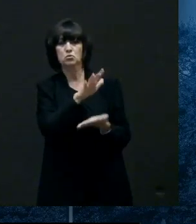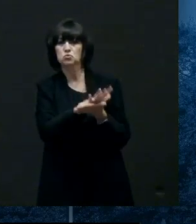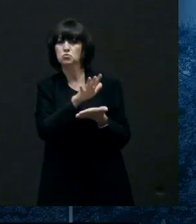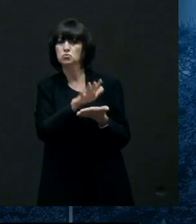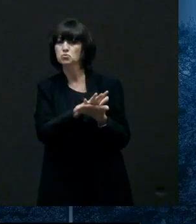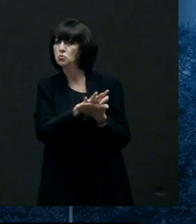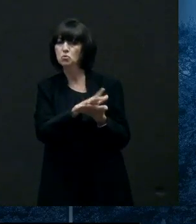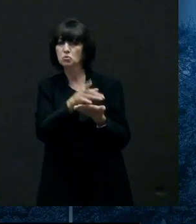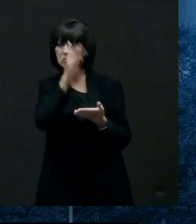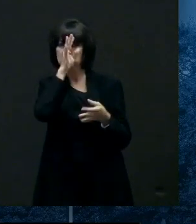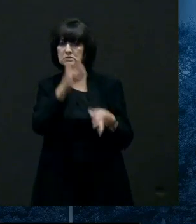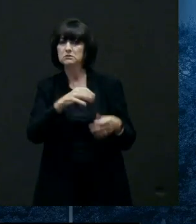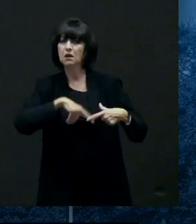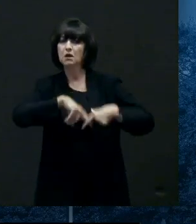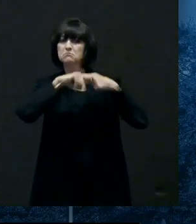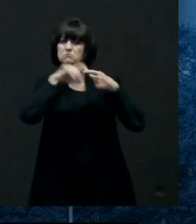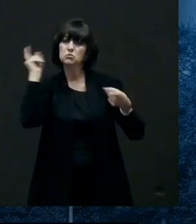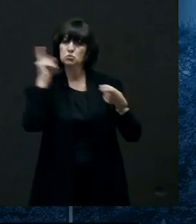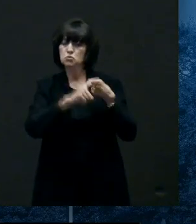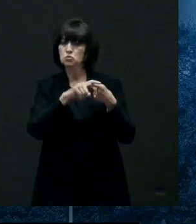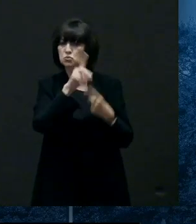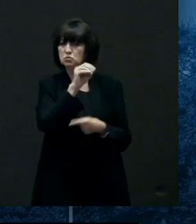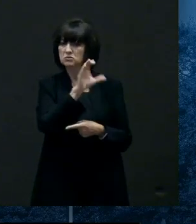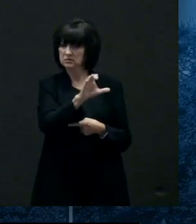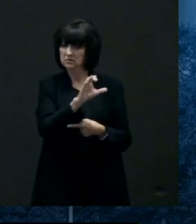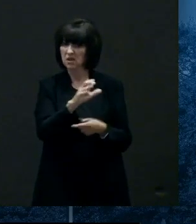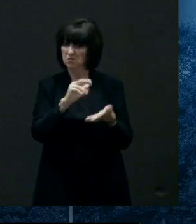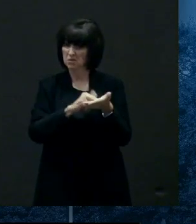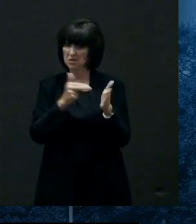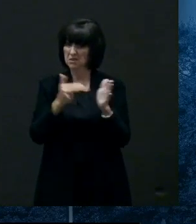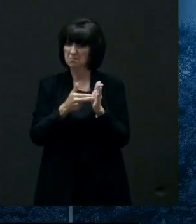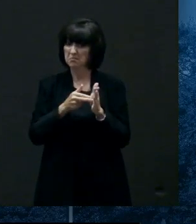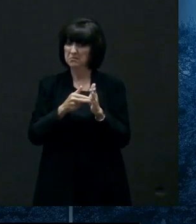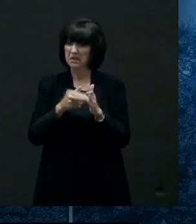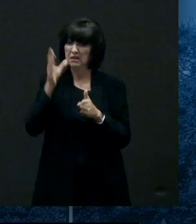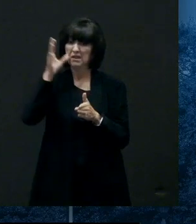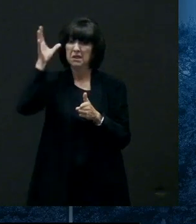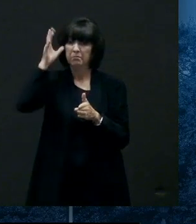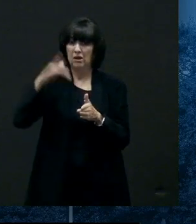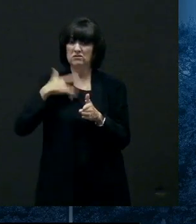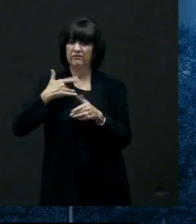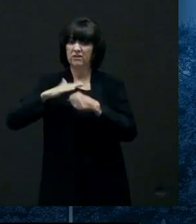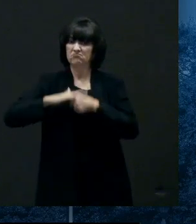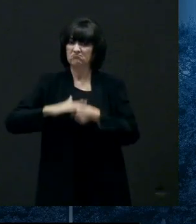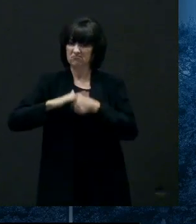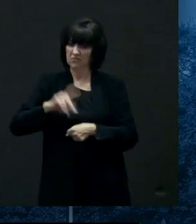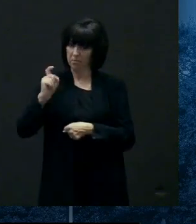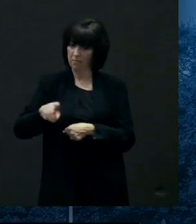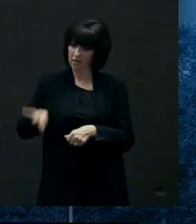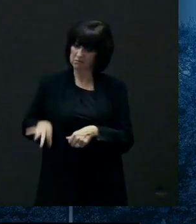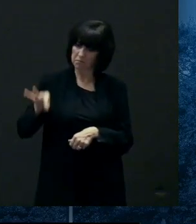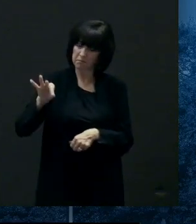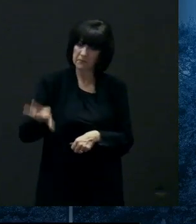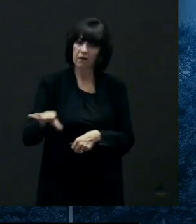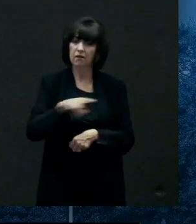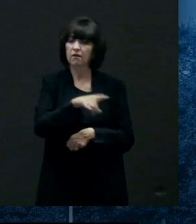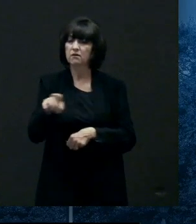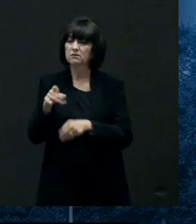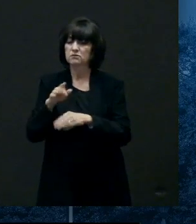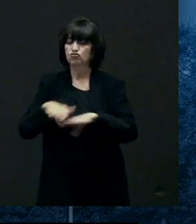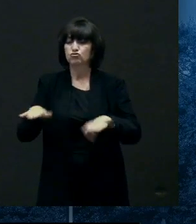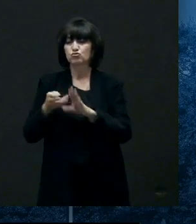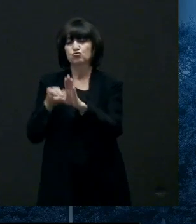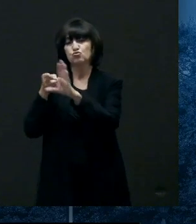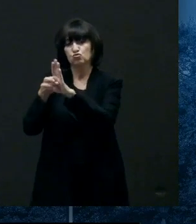uh i know how important athletics uh is to our students and our young people generally as a as a